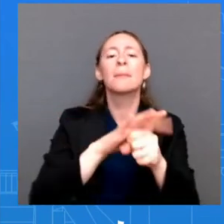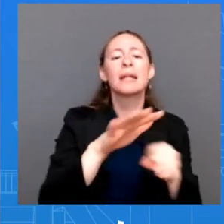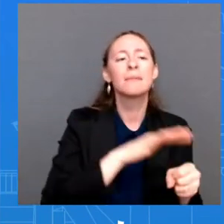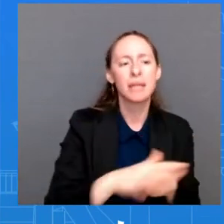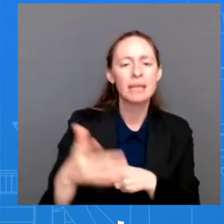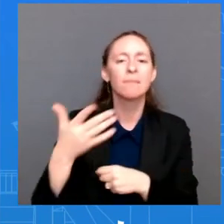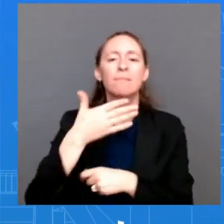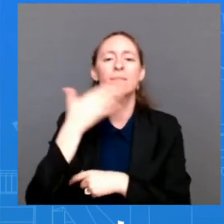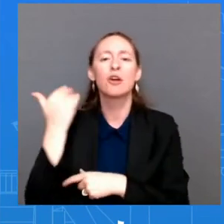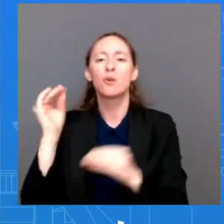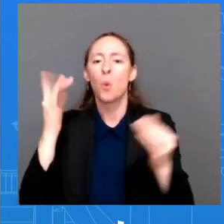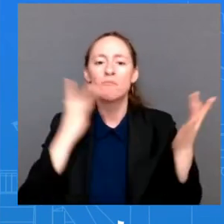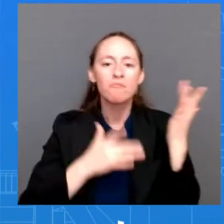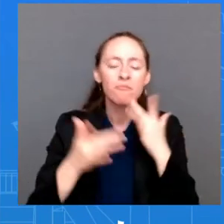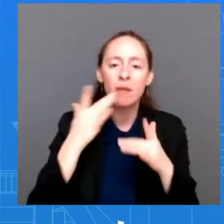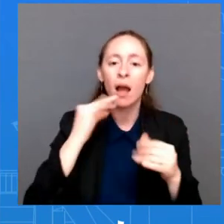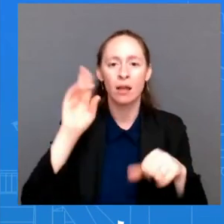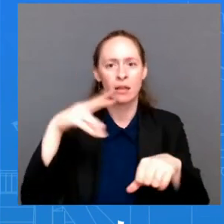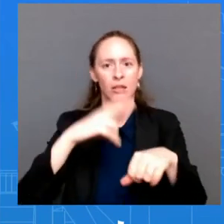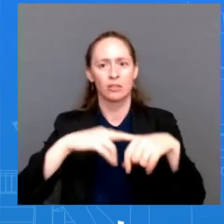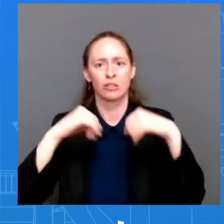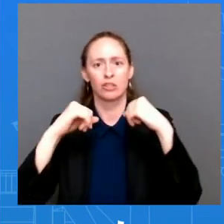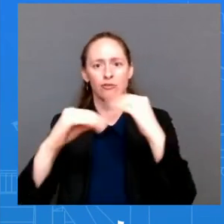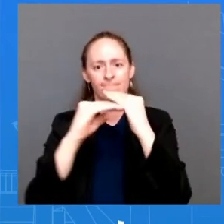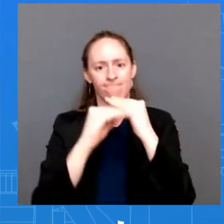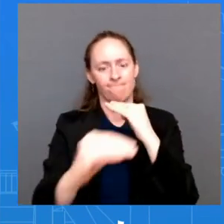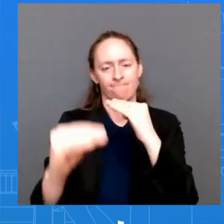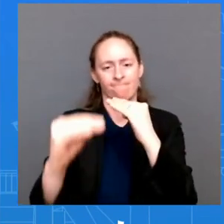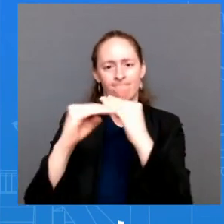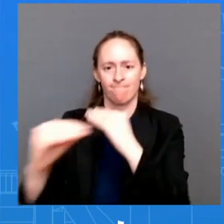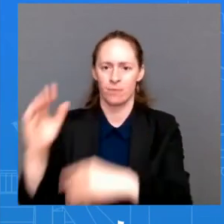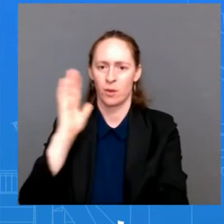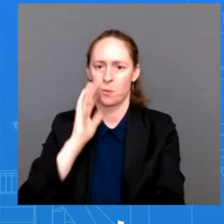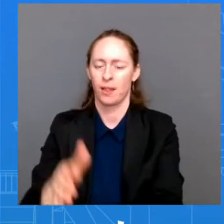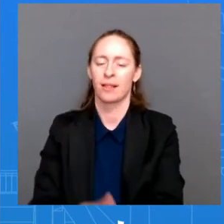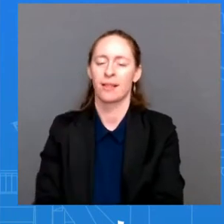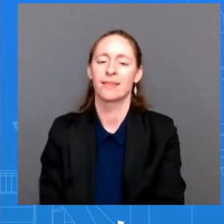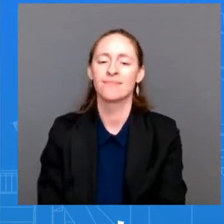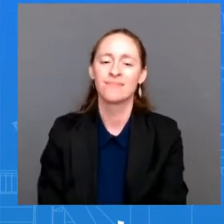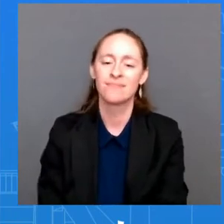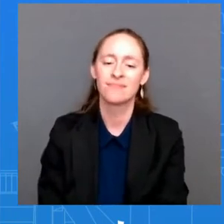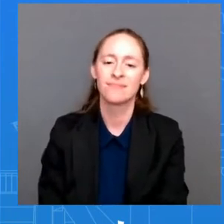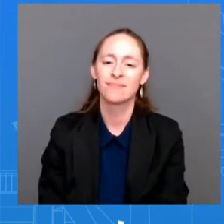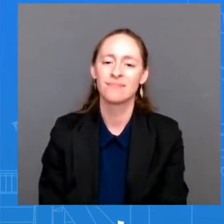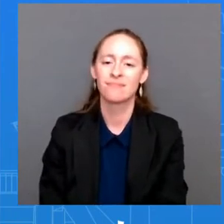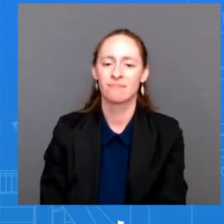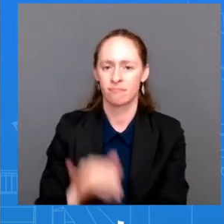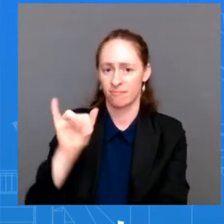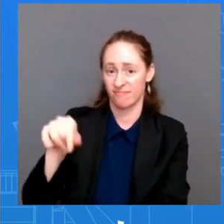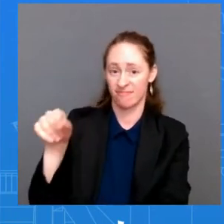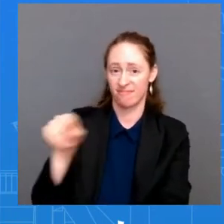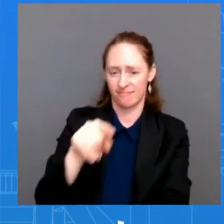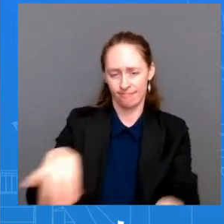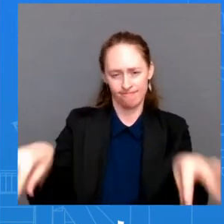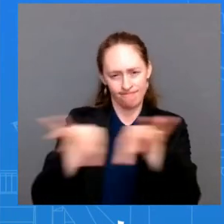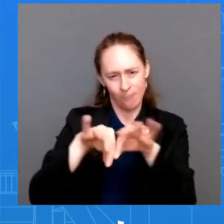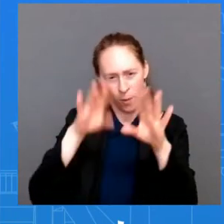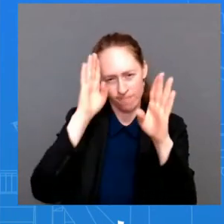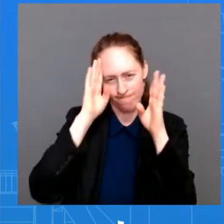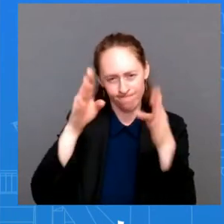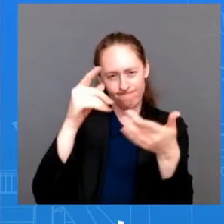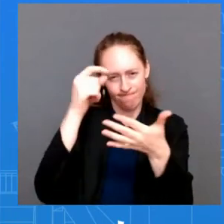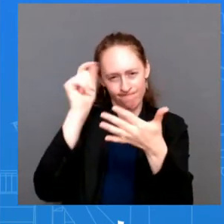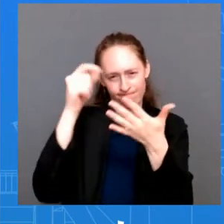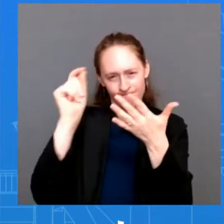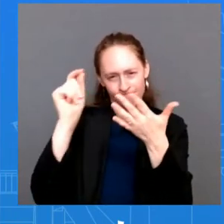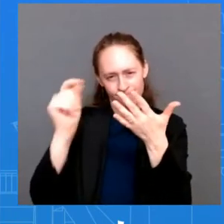have a few things ahead of us. That's going to be really important to get that done for the American people. So we're